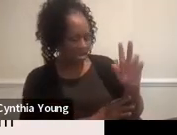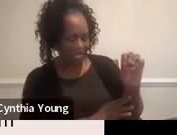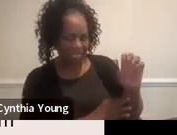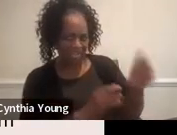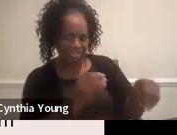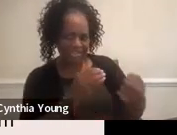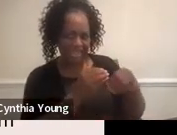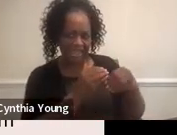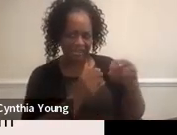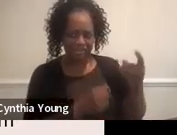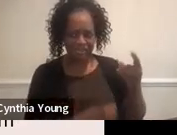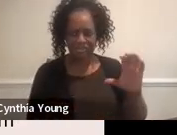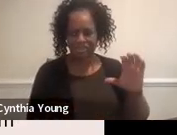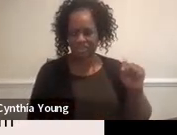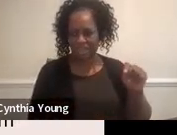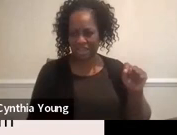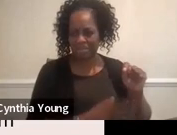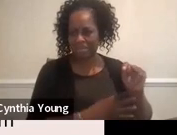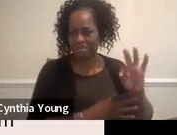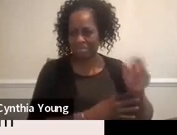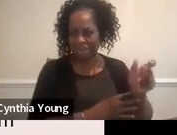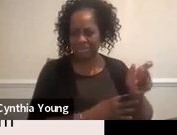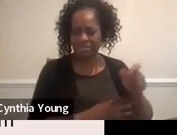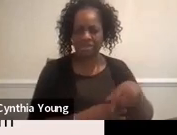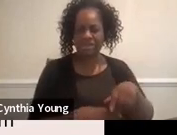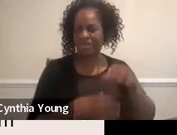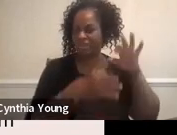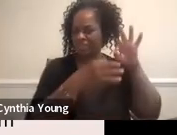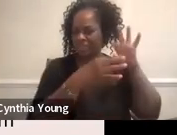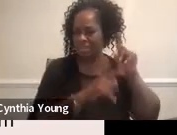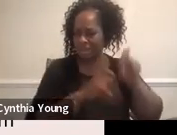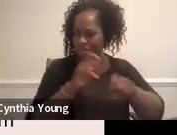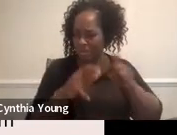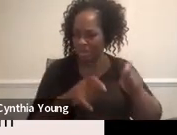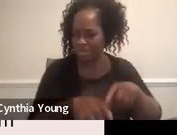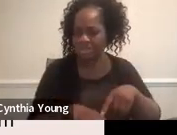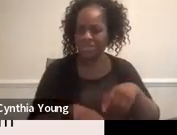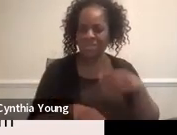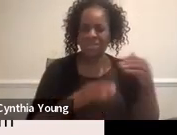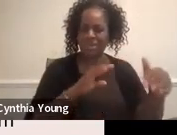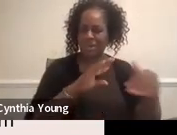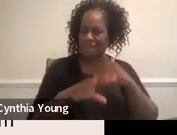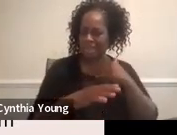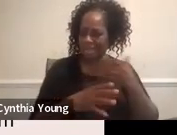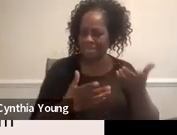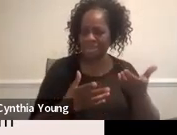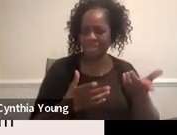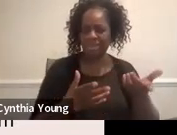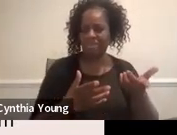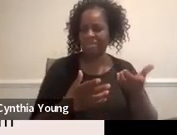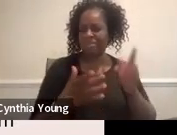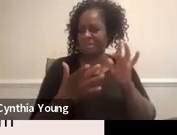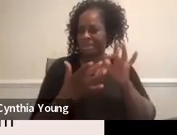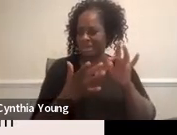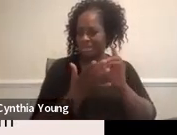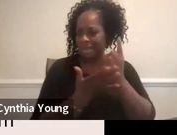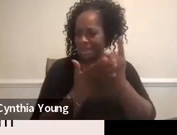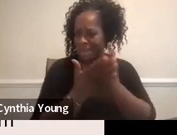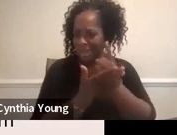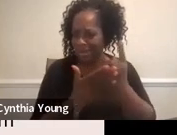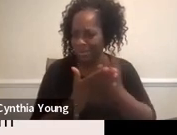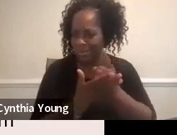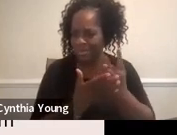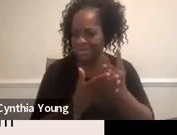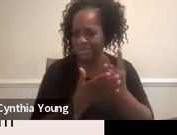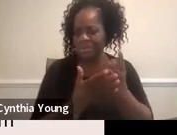Um, just a couple feedback questions and your email will get you a contact hour and a